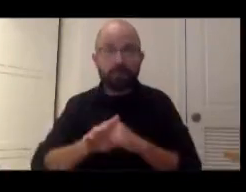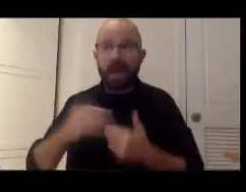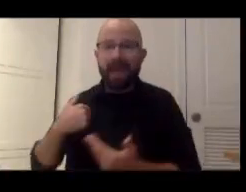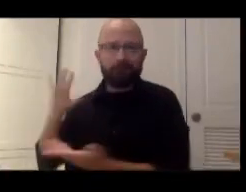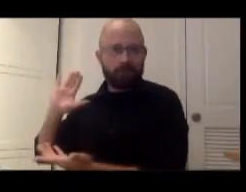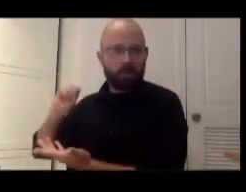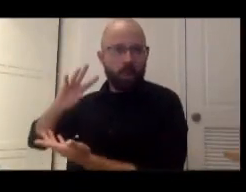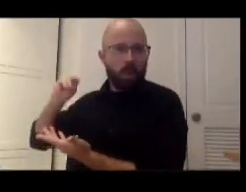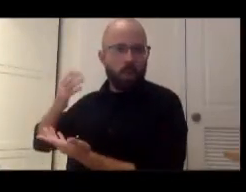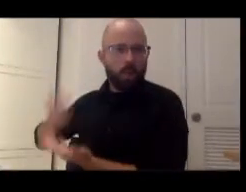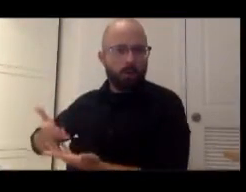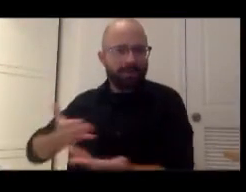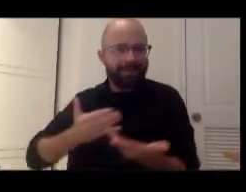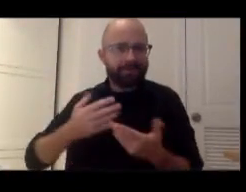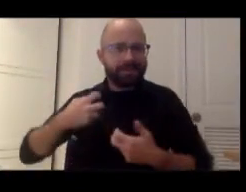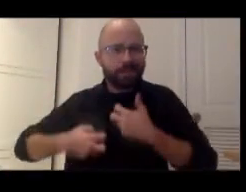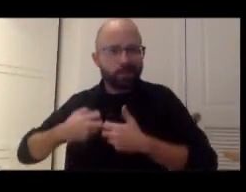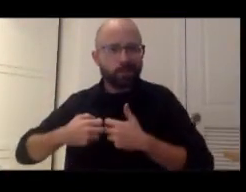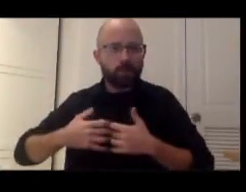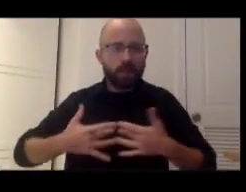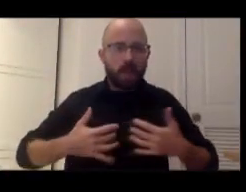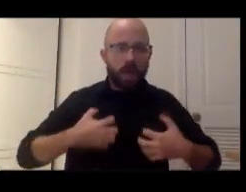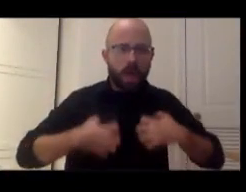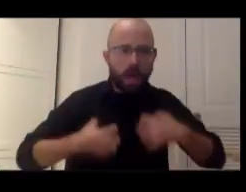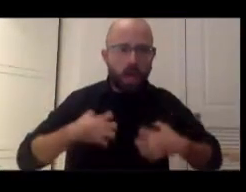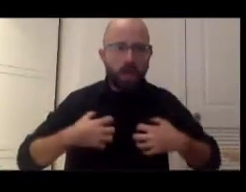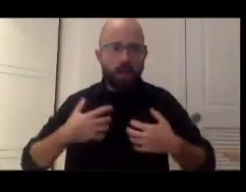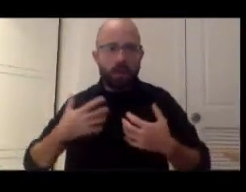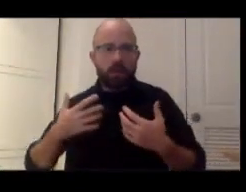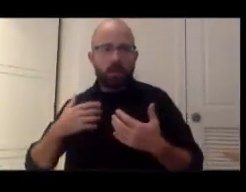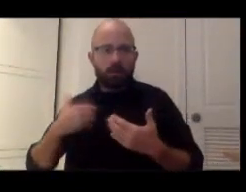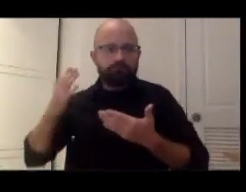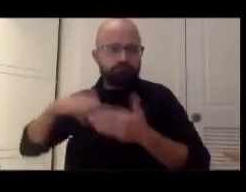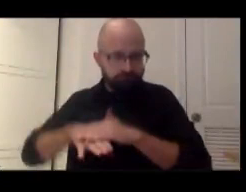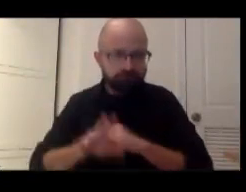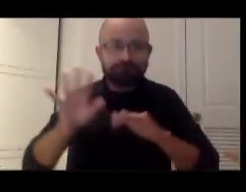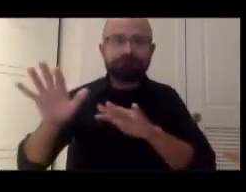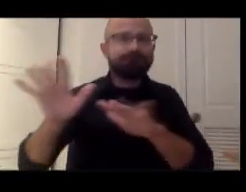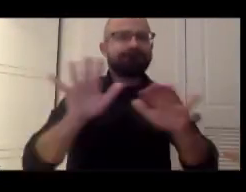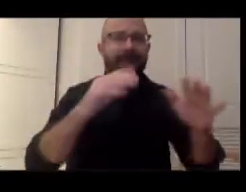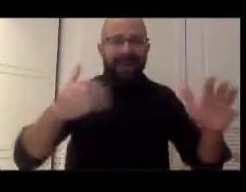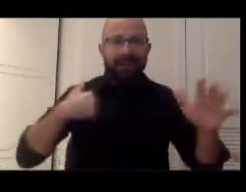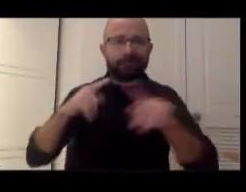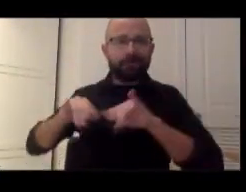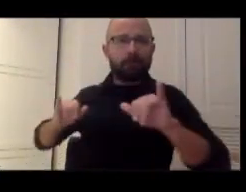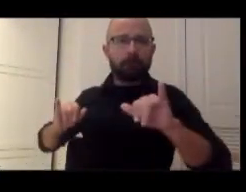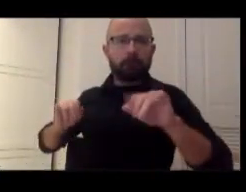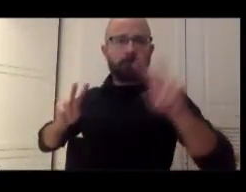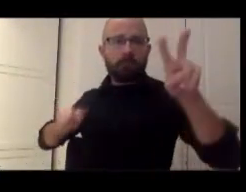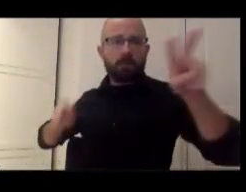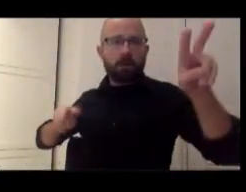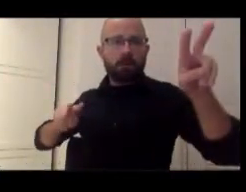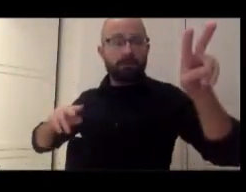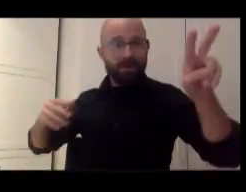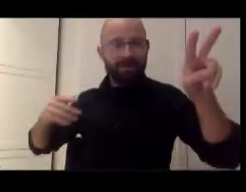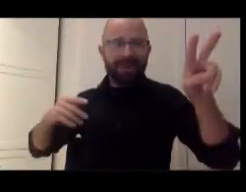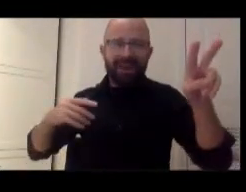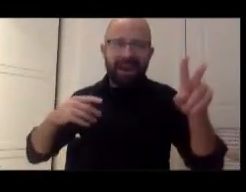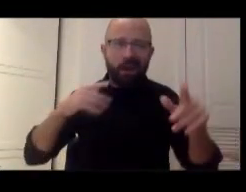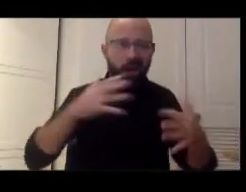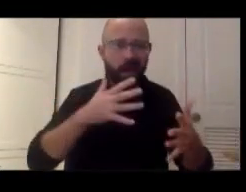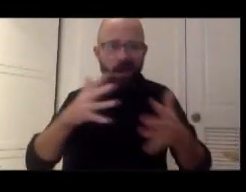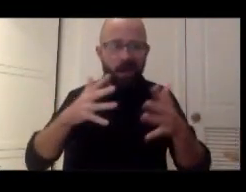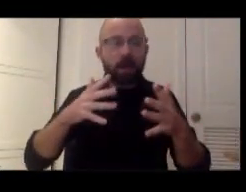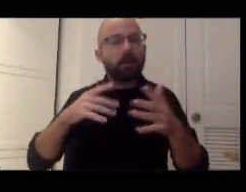and wrestling with. And these questions they want addressed in museums. And that's what we find in people from all over the world who visit the Smithsonian.